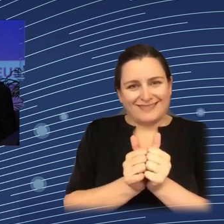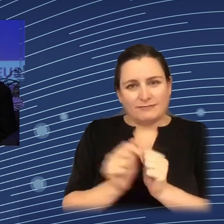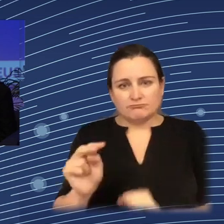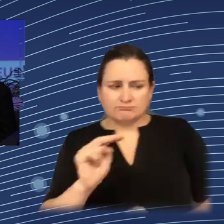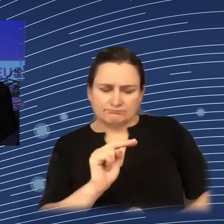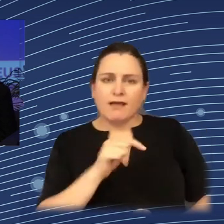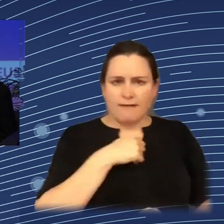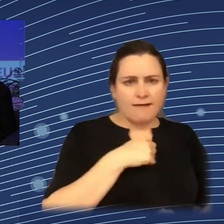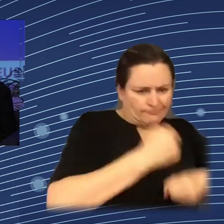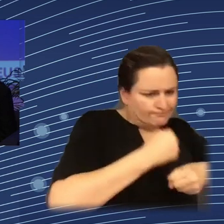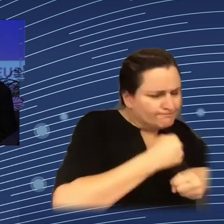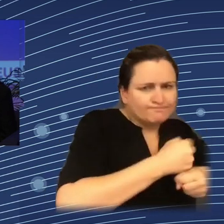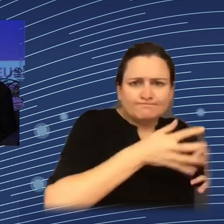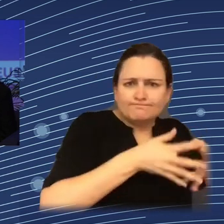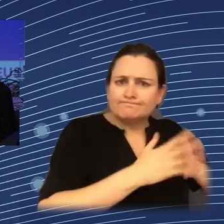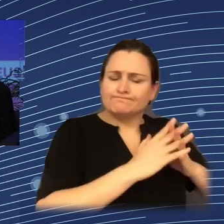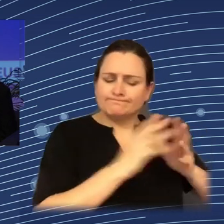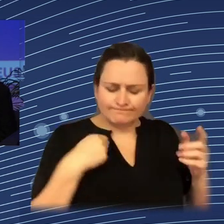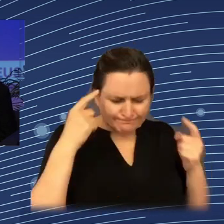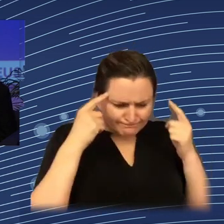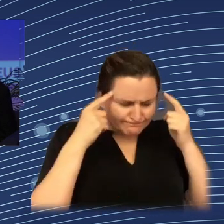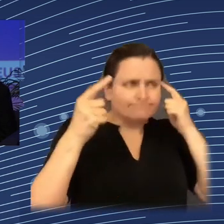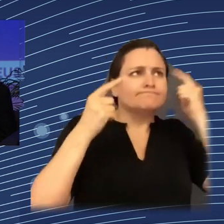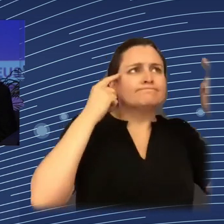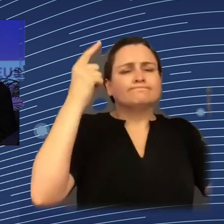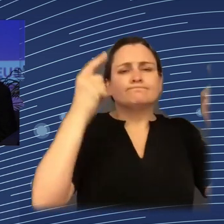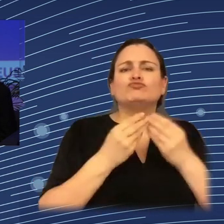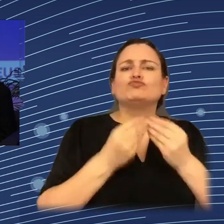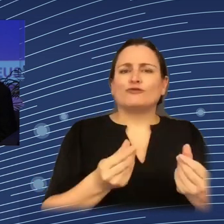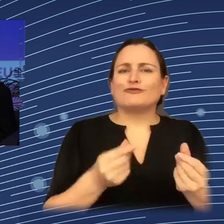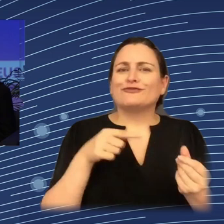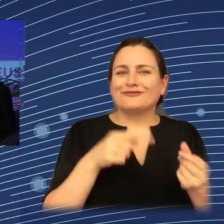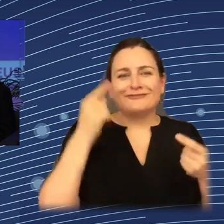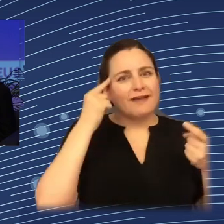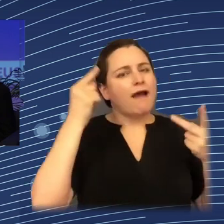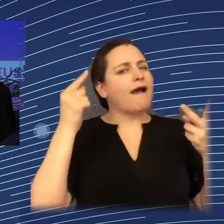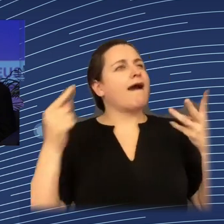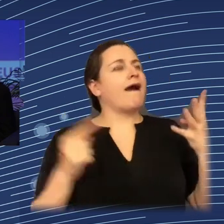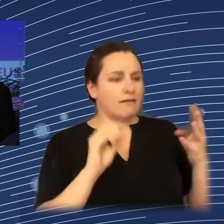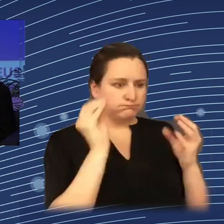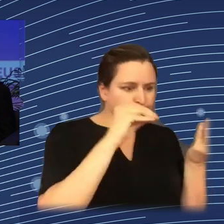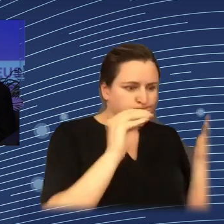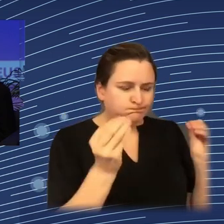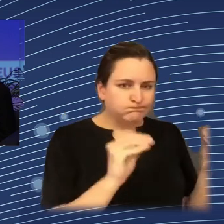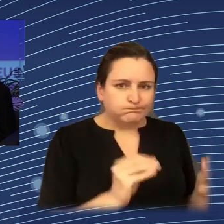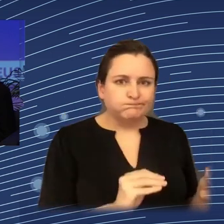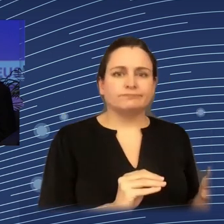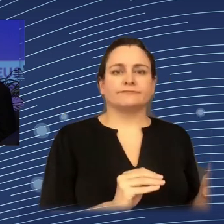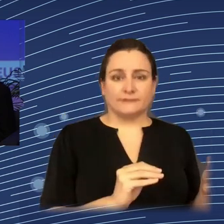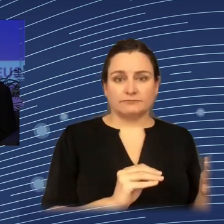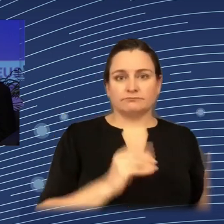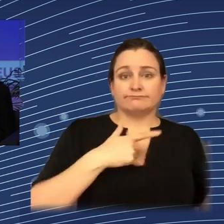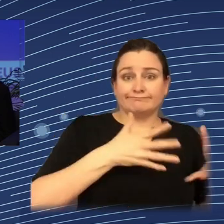that also go through idea generation, it typically ends up with the production of a solution.